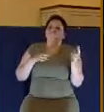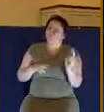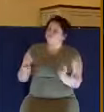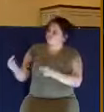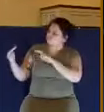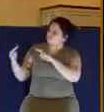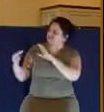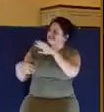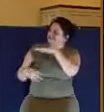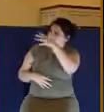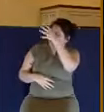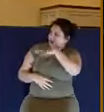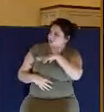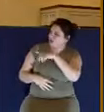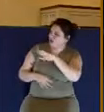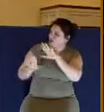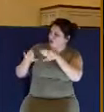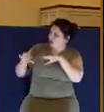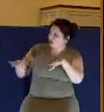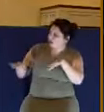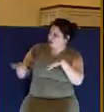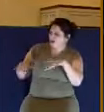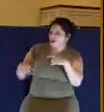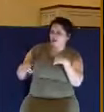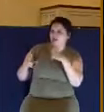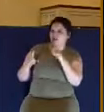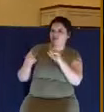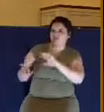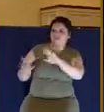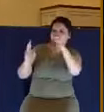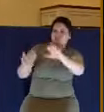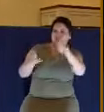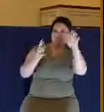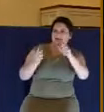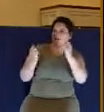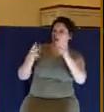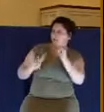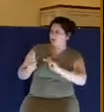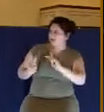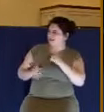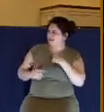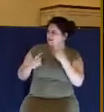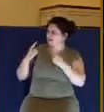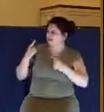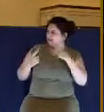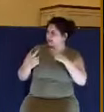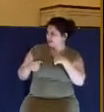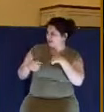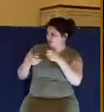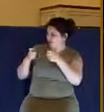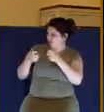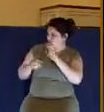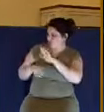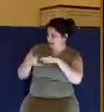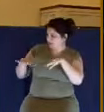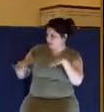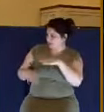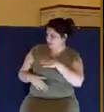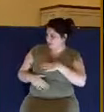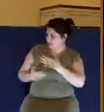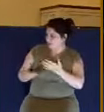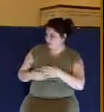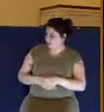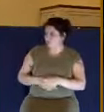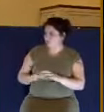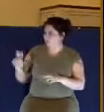to him and I said, Sir, your children are really disturbing a lot of people. I wonder if you could not control them a little more. And the man